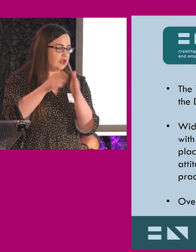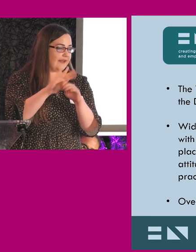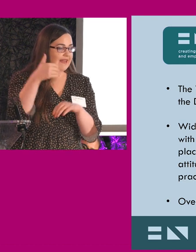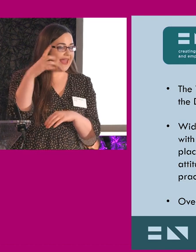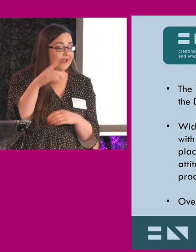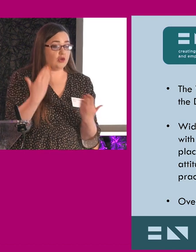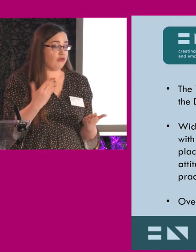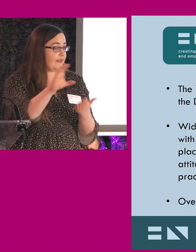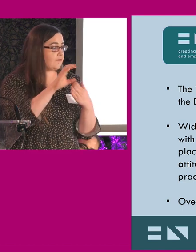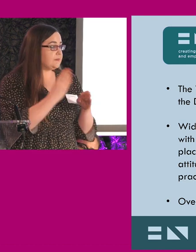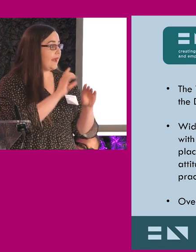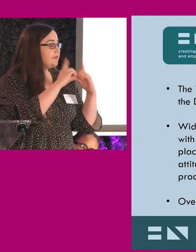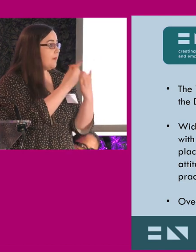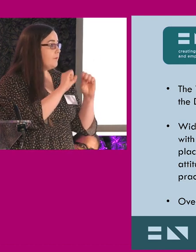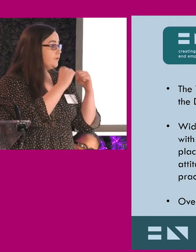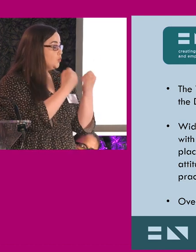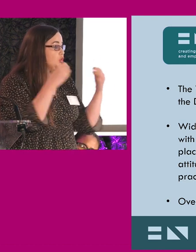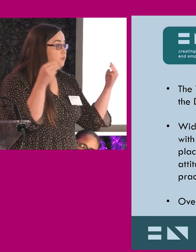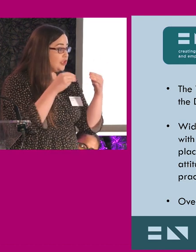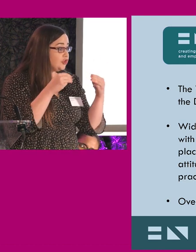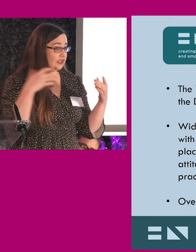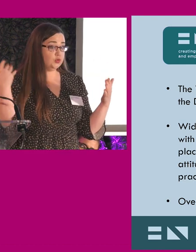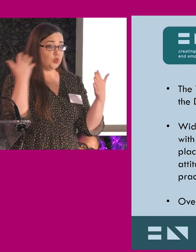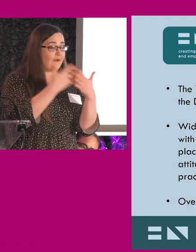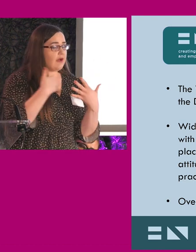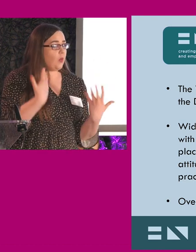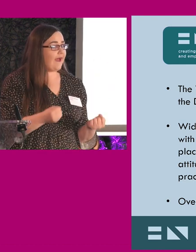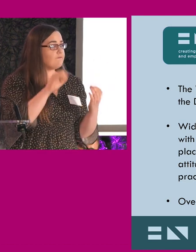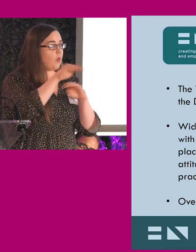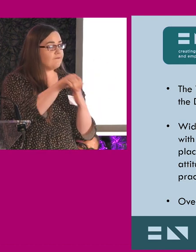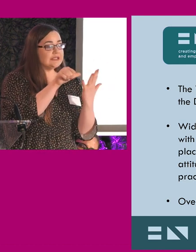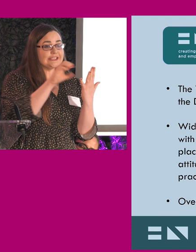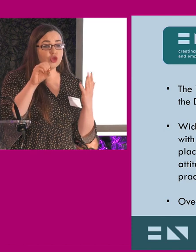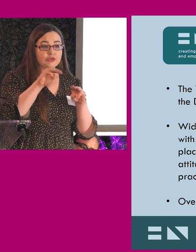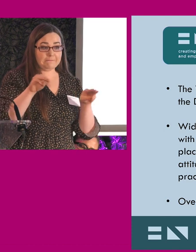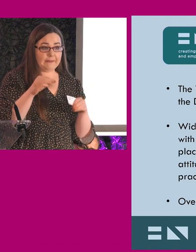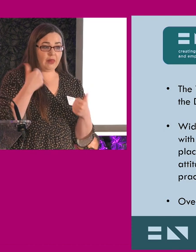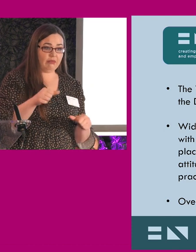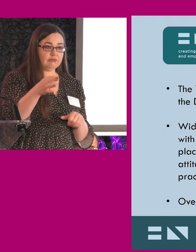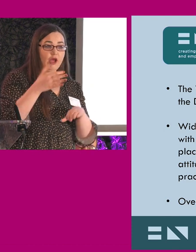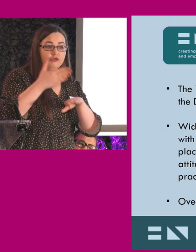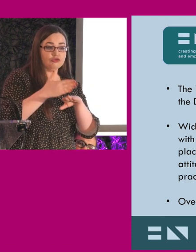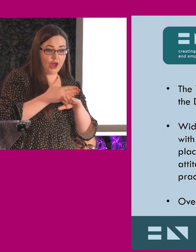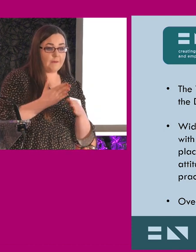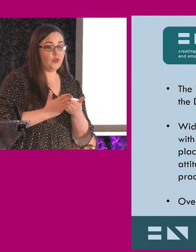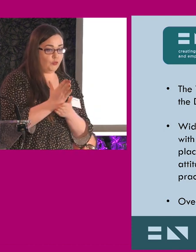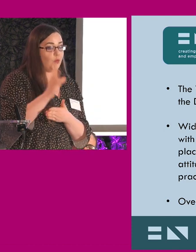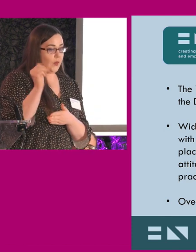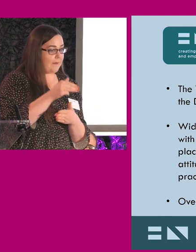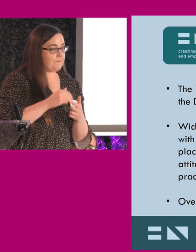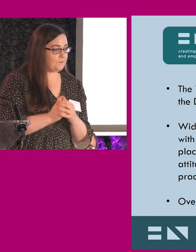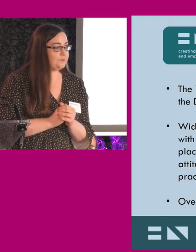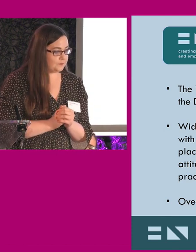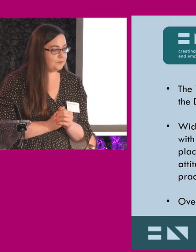under the projects, one of the projects under AHEAD and it was funded by the Department of Social Protection. And we have, up to